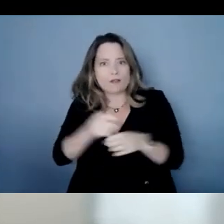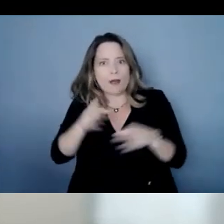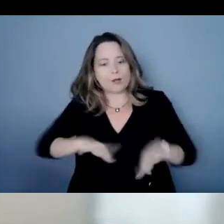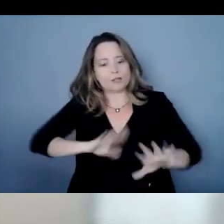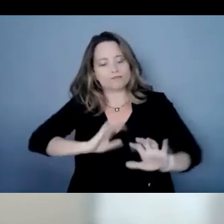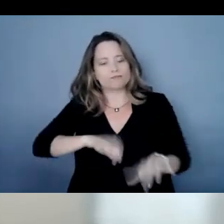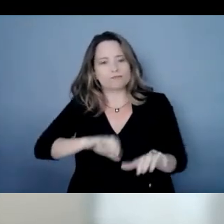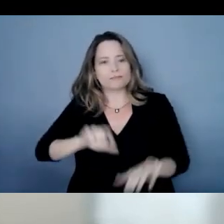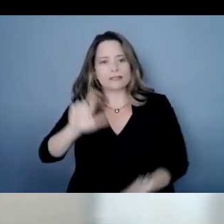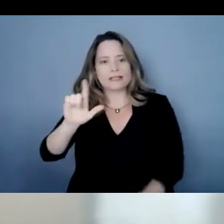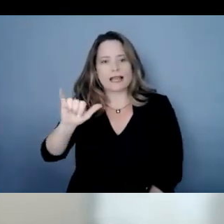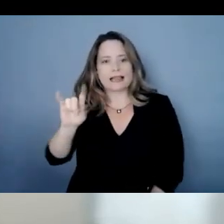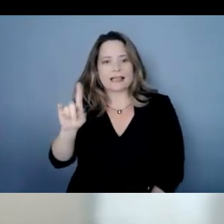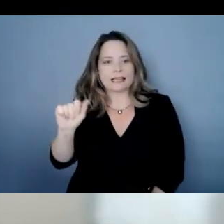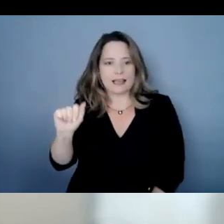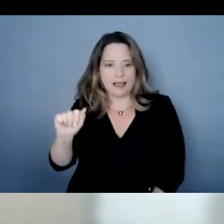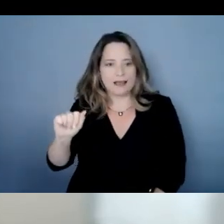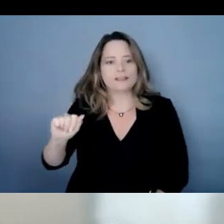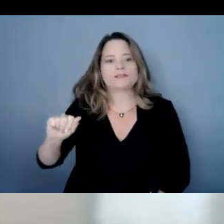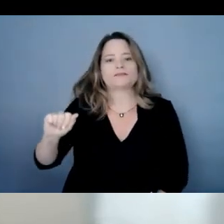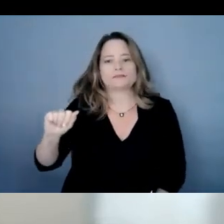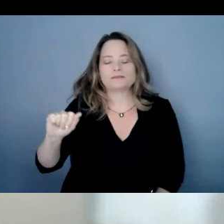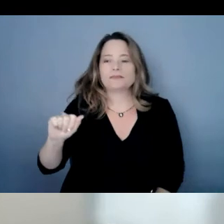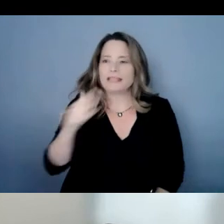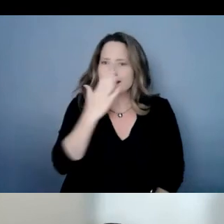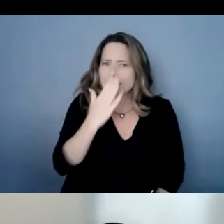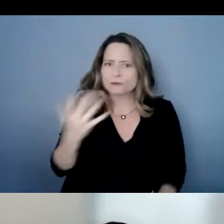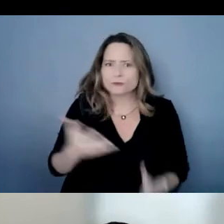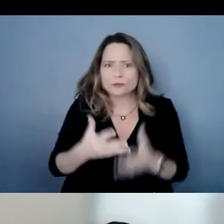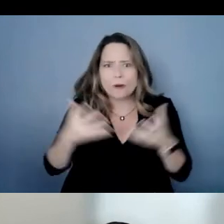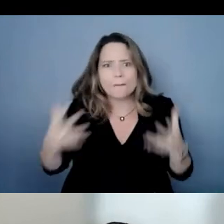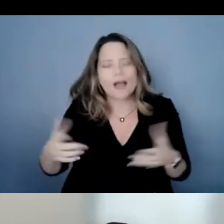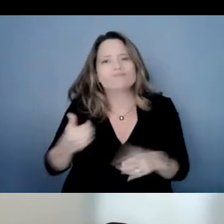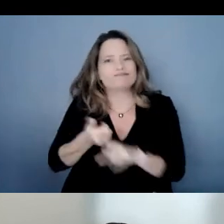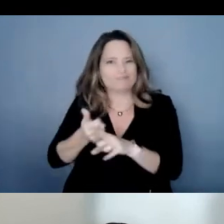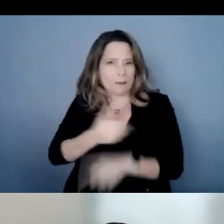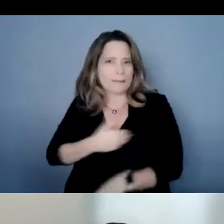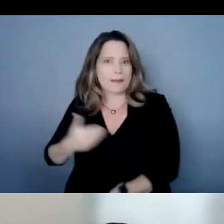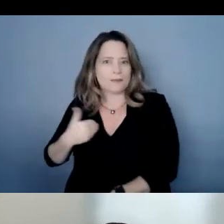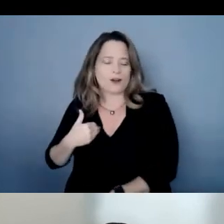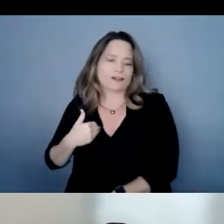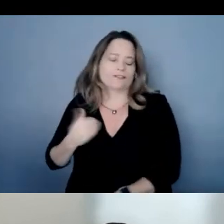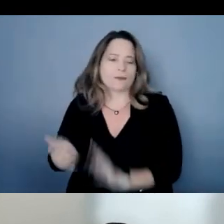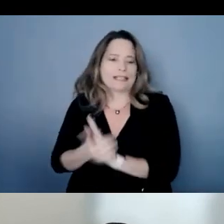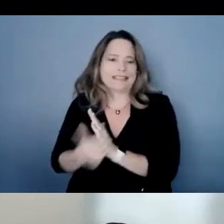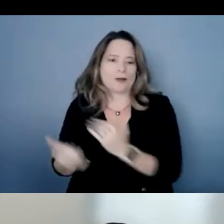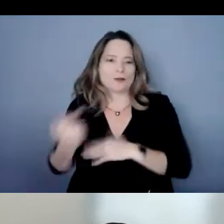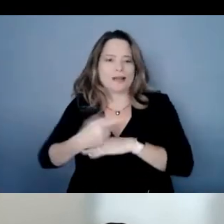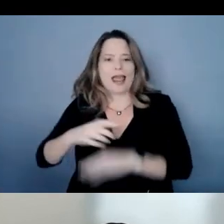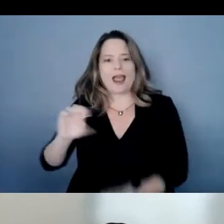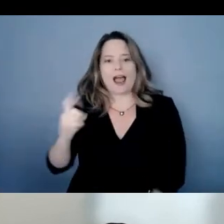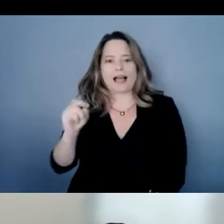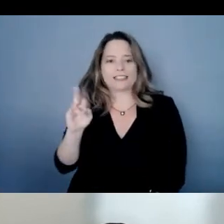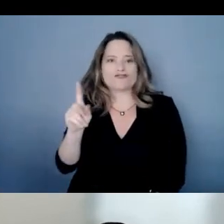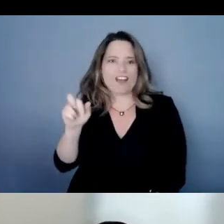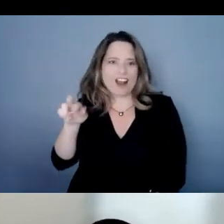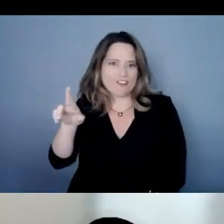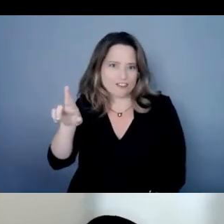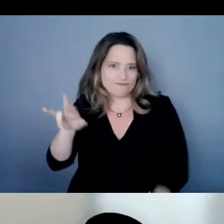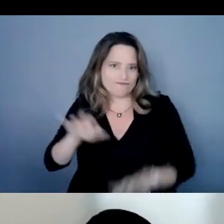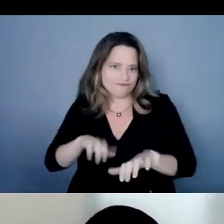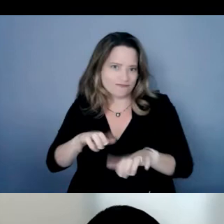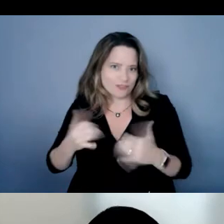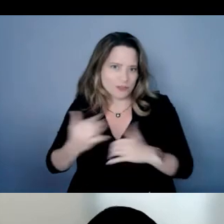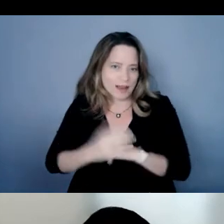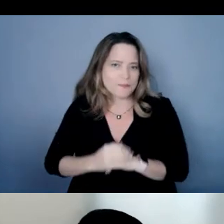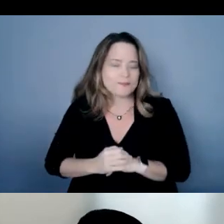member of the global alliance lydia thank you so much for sharing your talents with us today for those who would like to